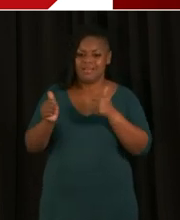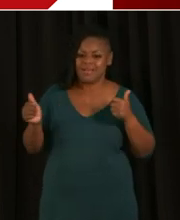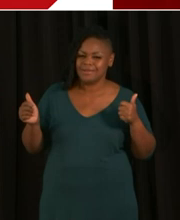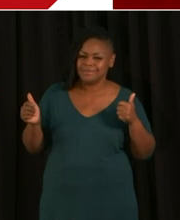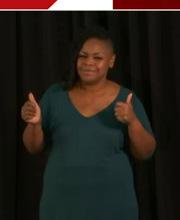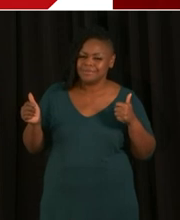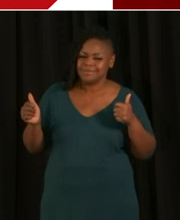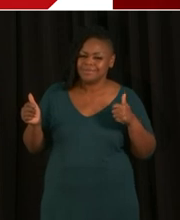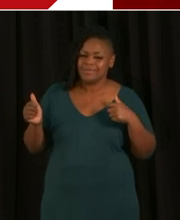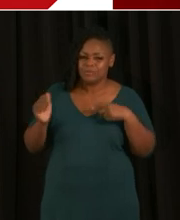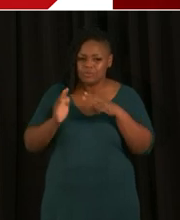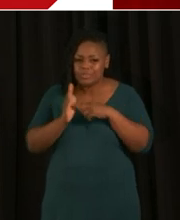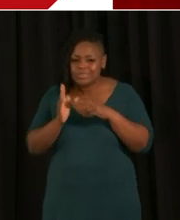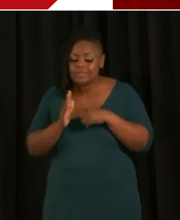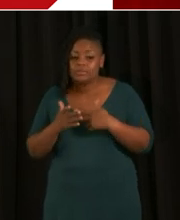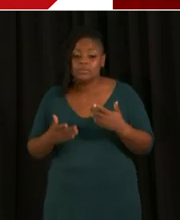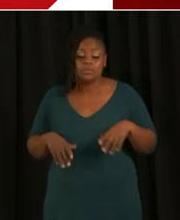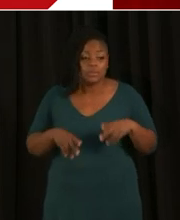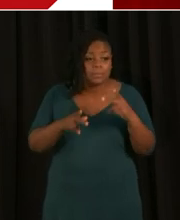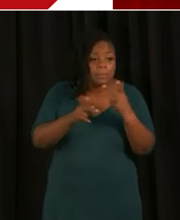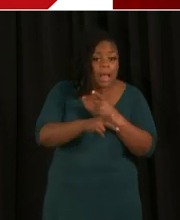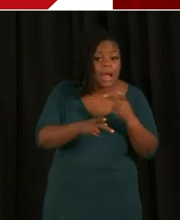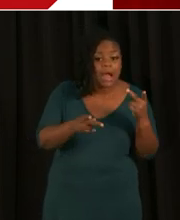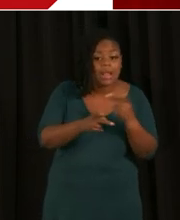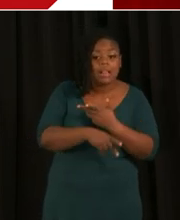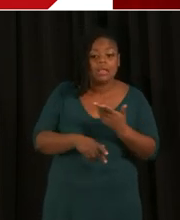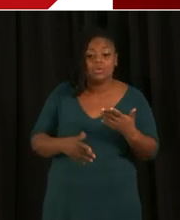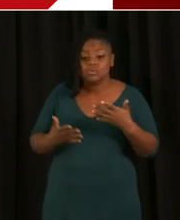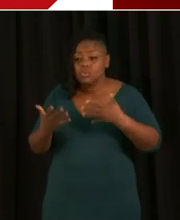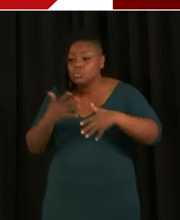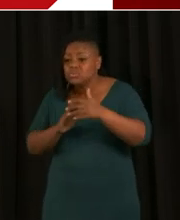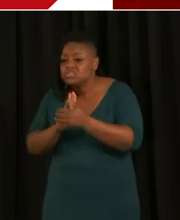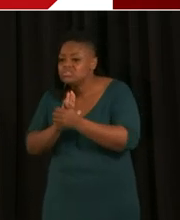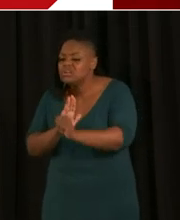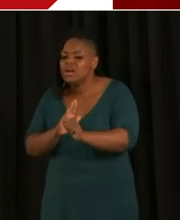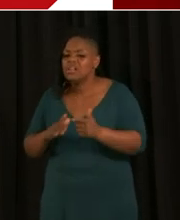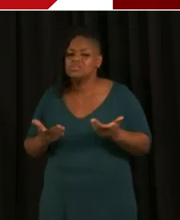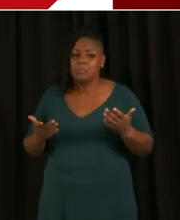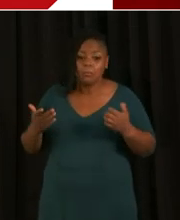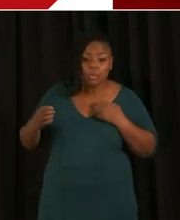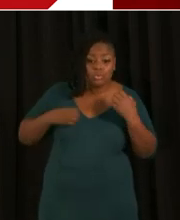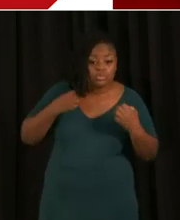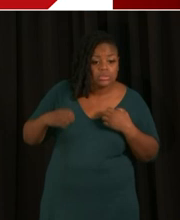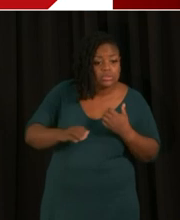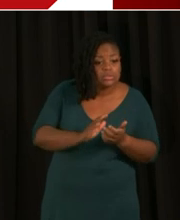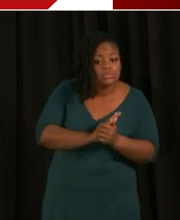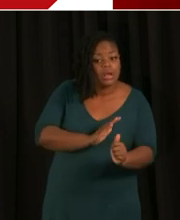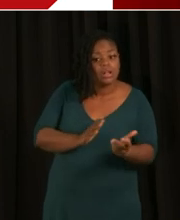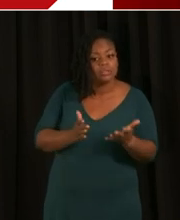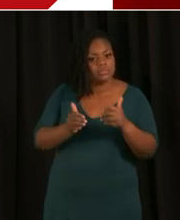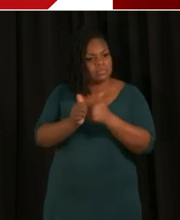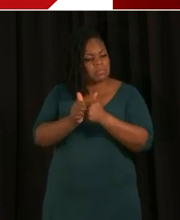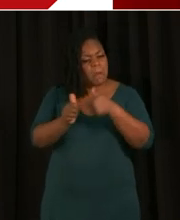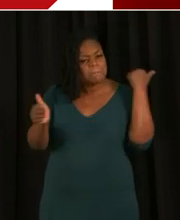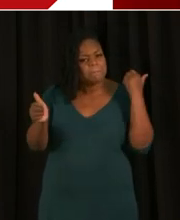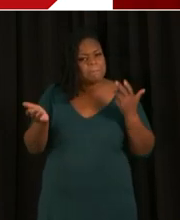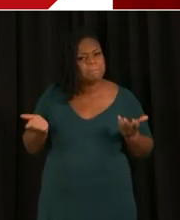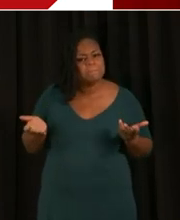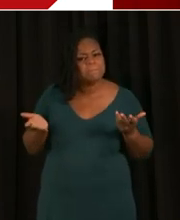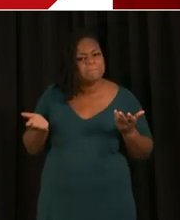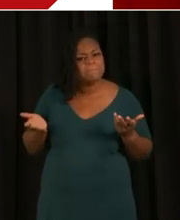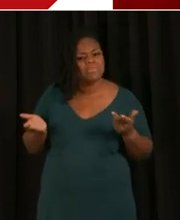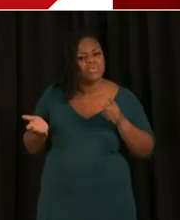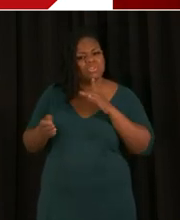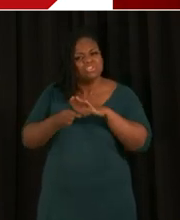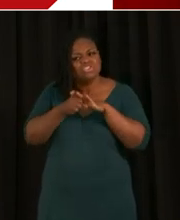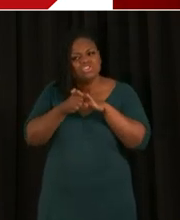there's a social and emotional impact. And it's just a lot on families when you, your kids are only in school four